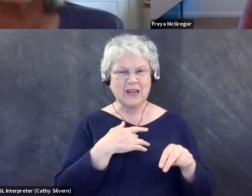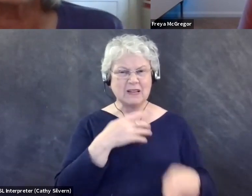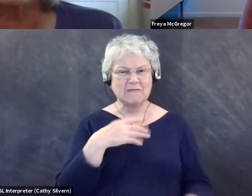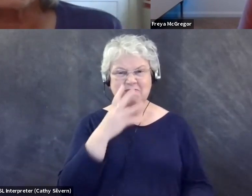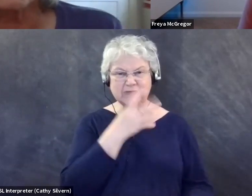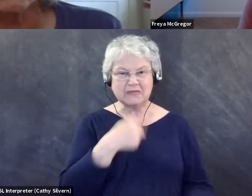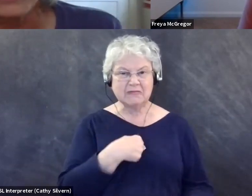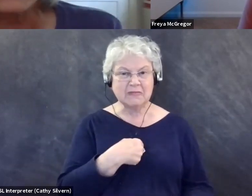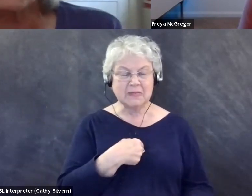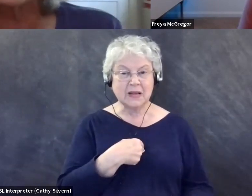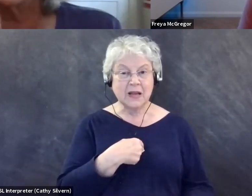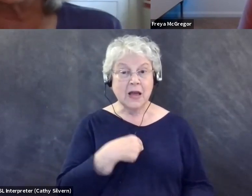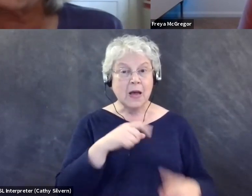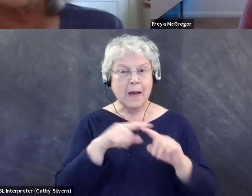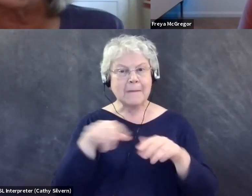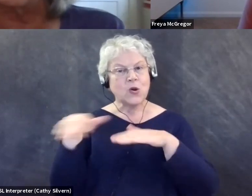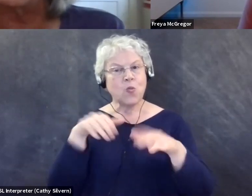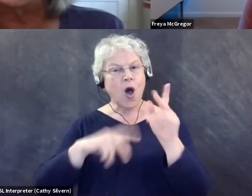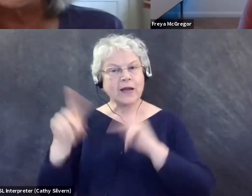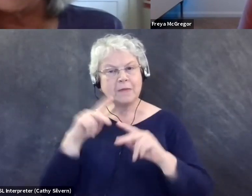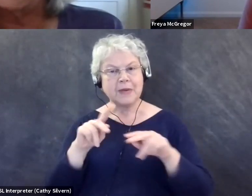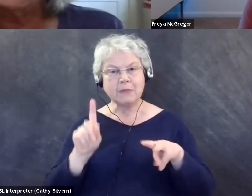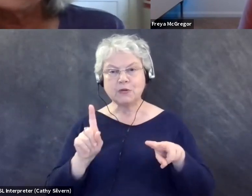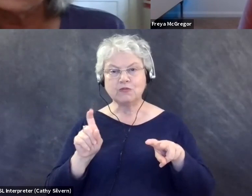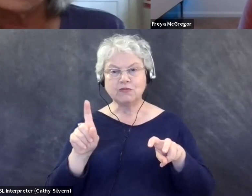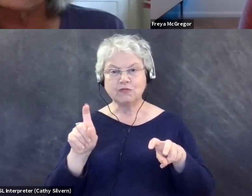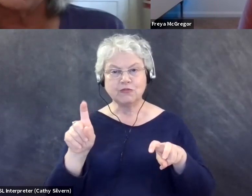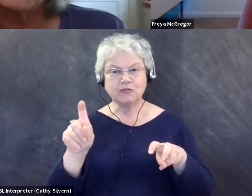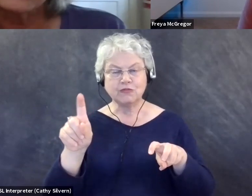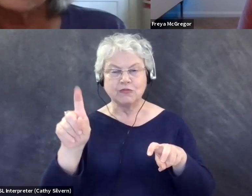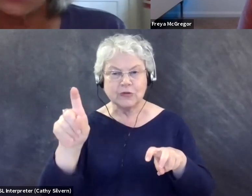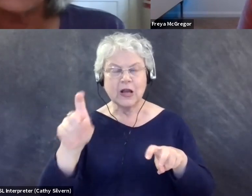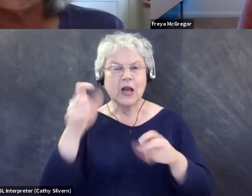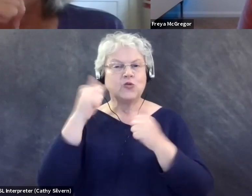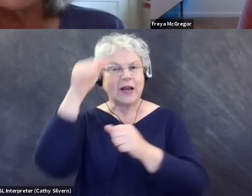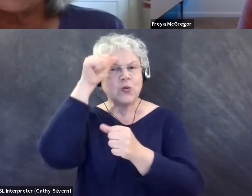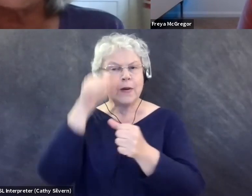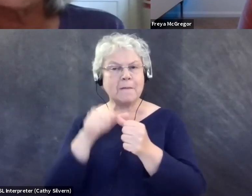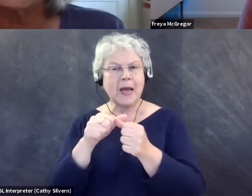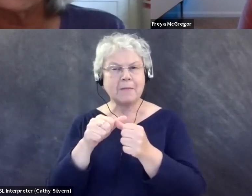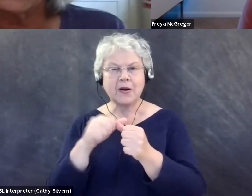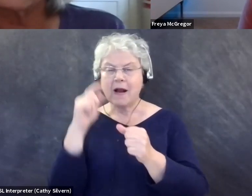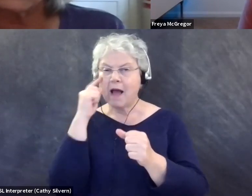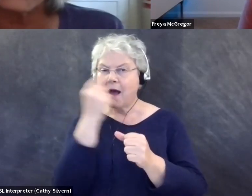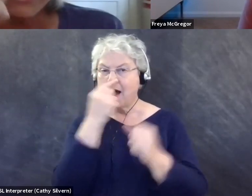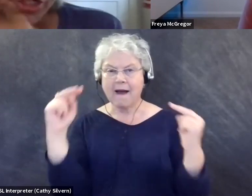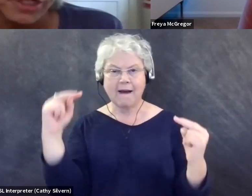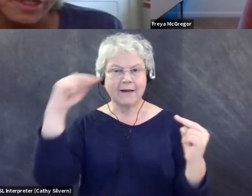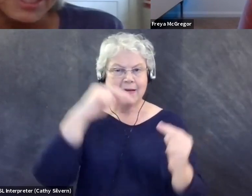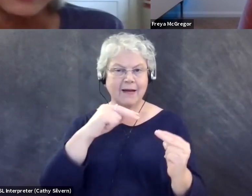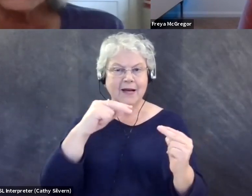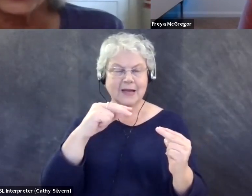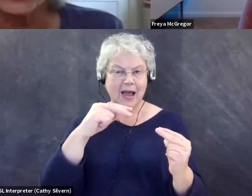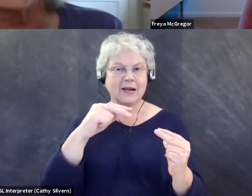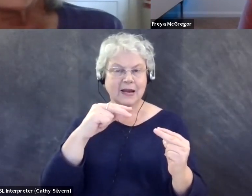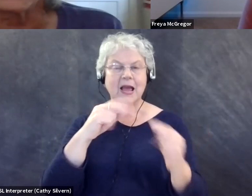what walking people need to work to try to remember is that, um, the eye contact and the conversation